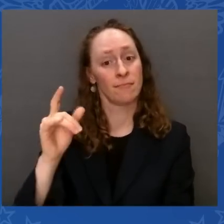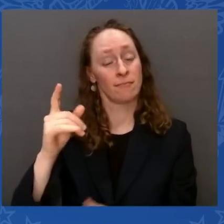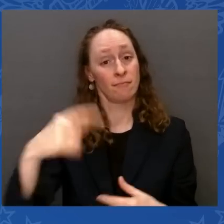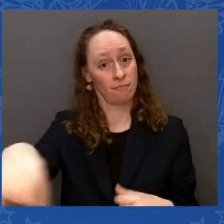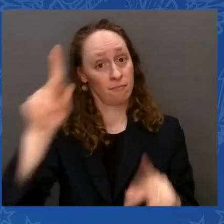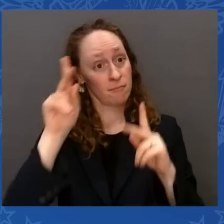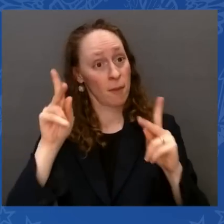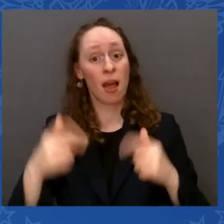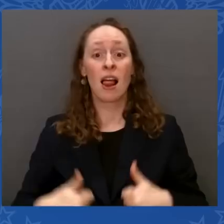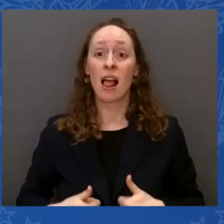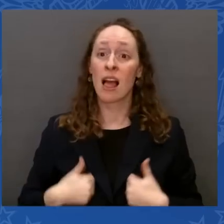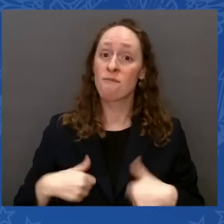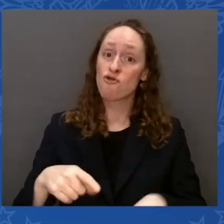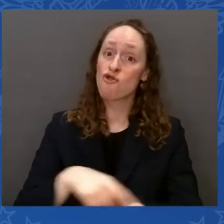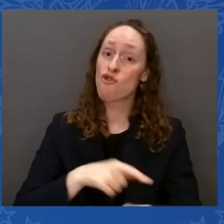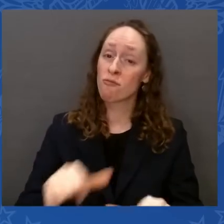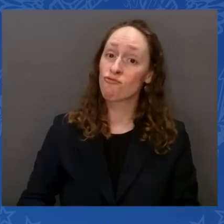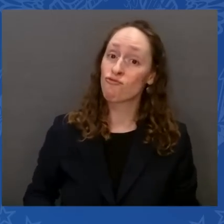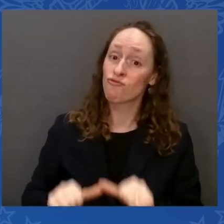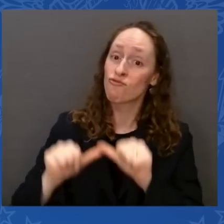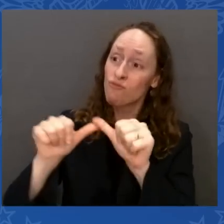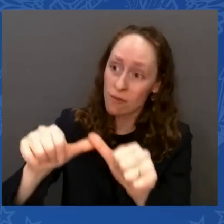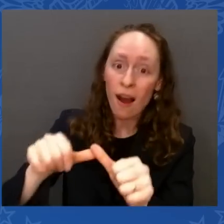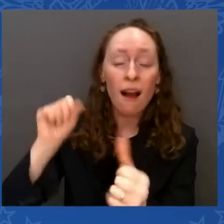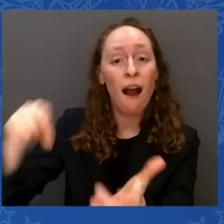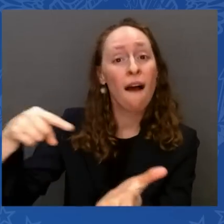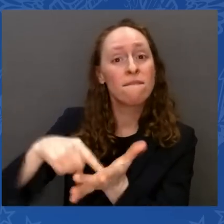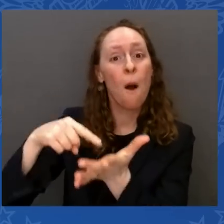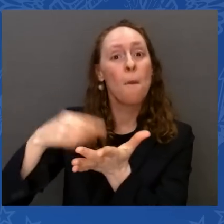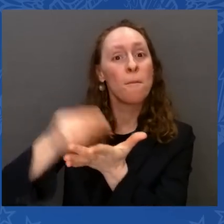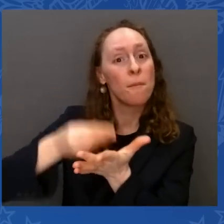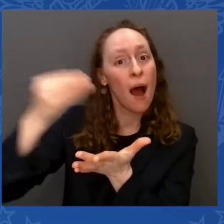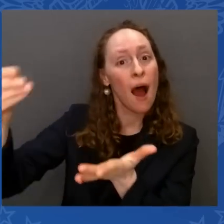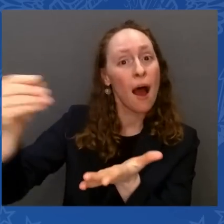It reduces the deficit to $158 billion.